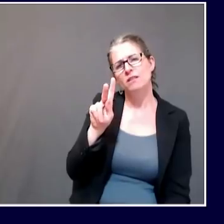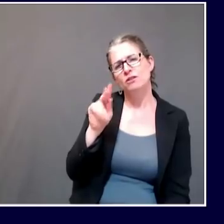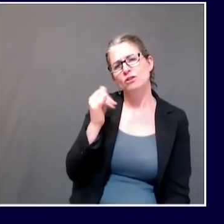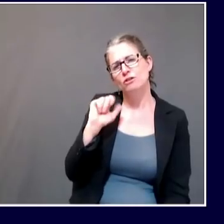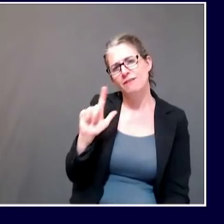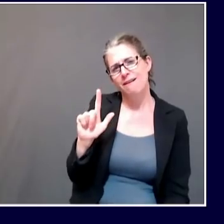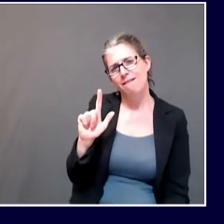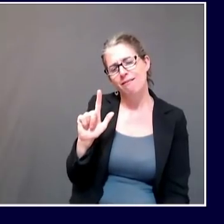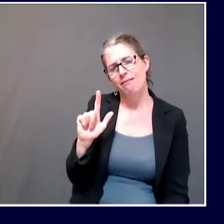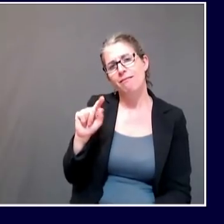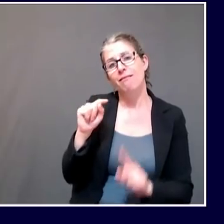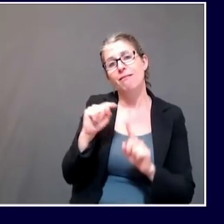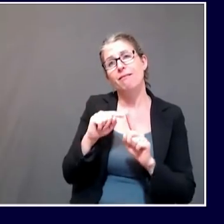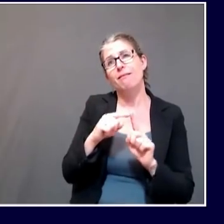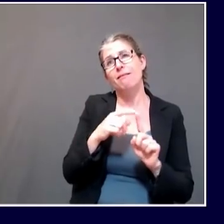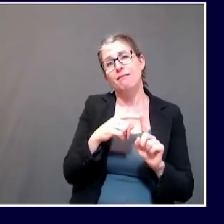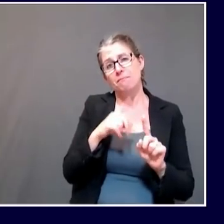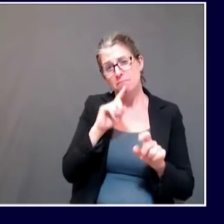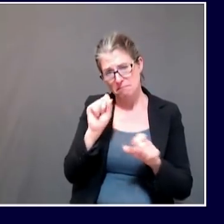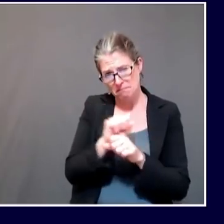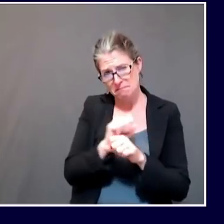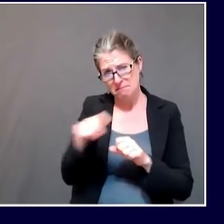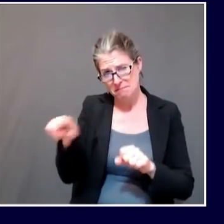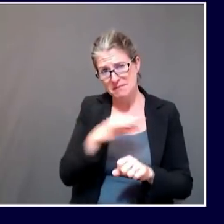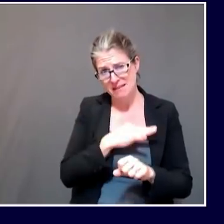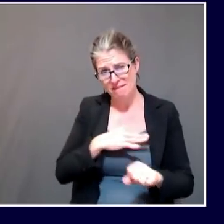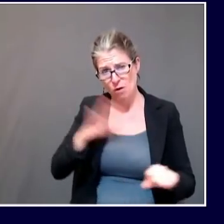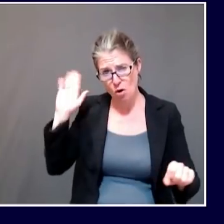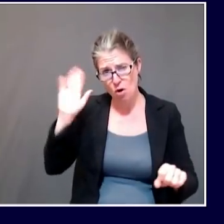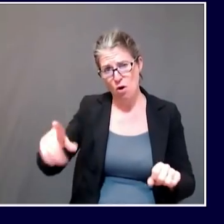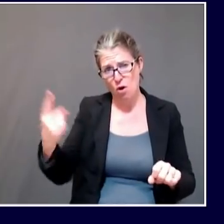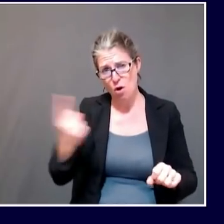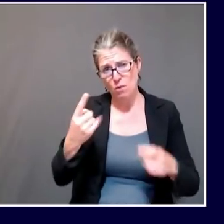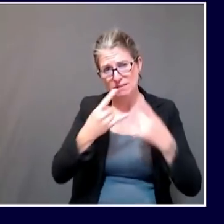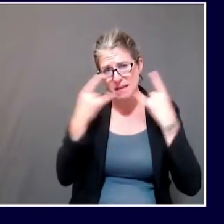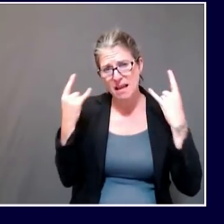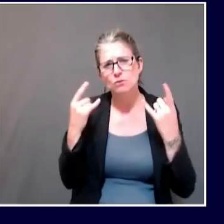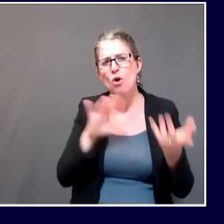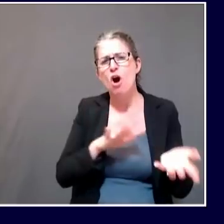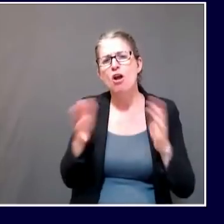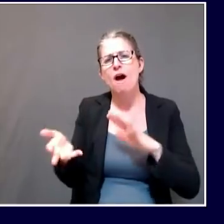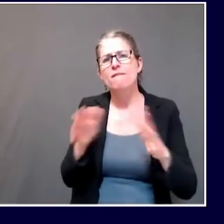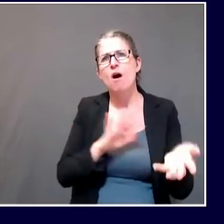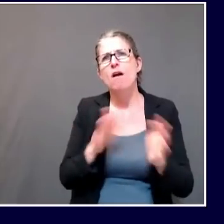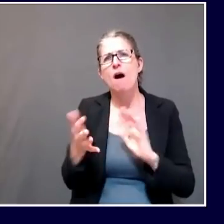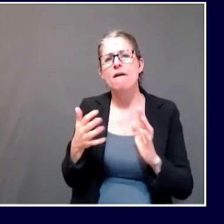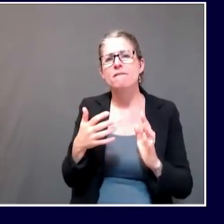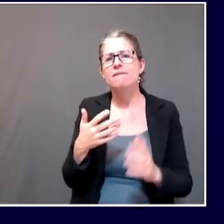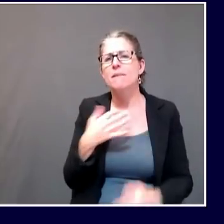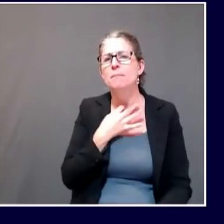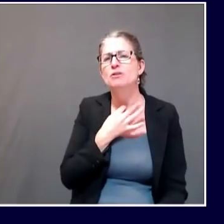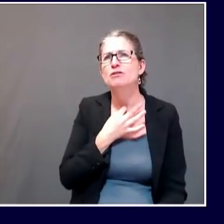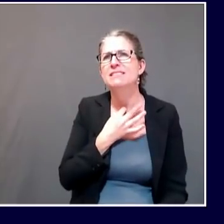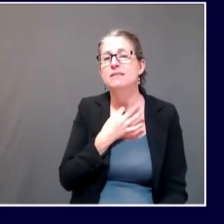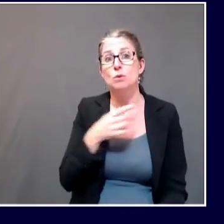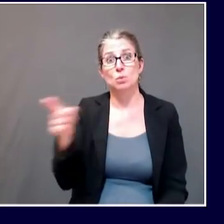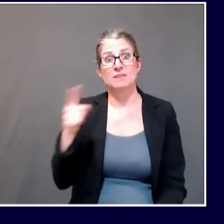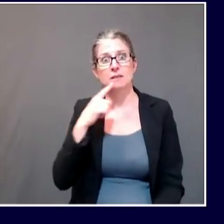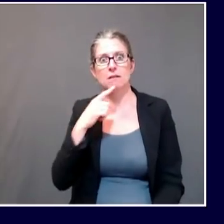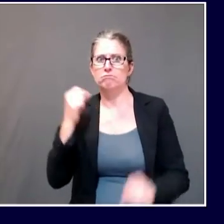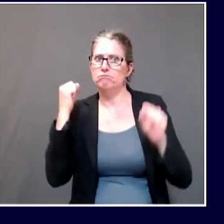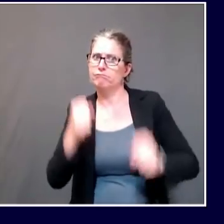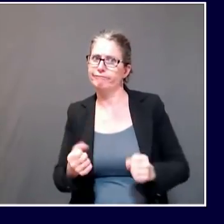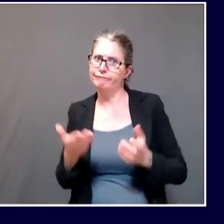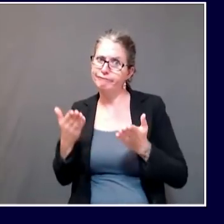If the jail is investigating or reporting on what they're doing themselves and if they've decided to not